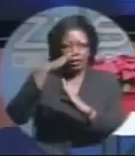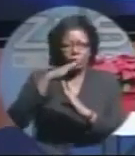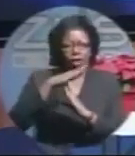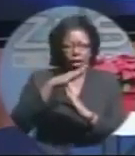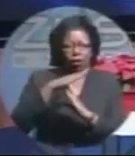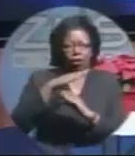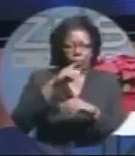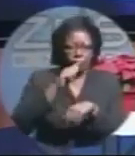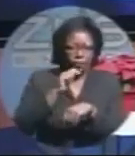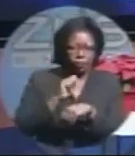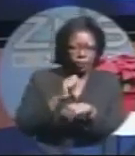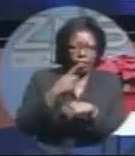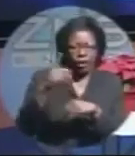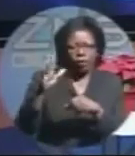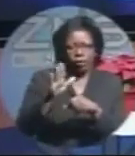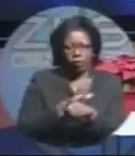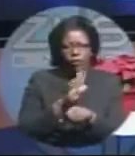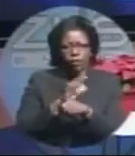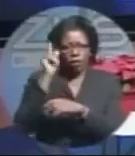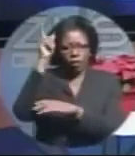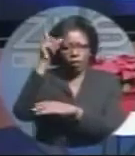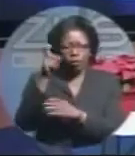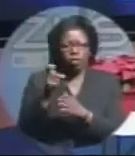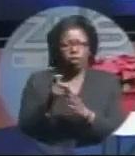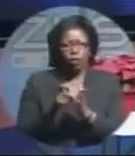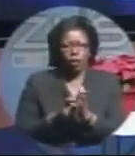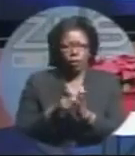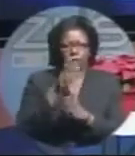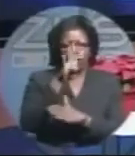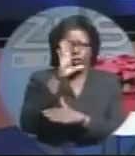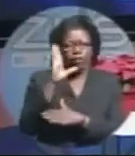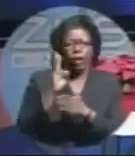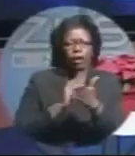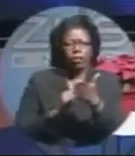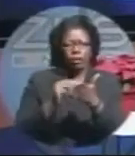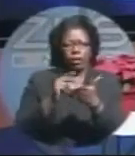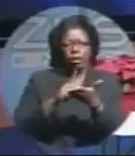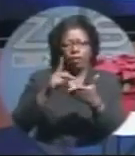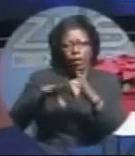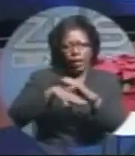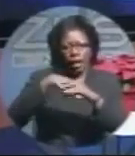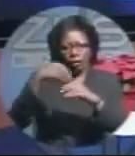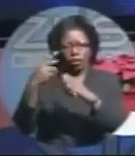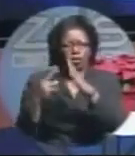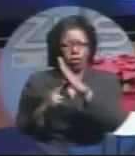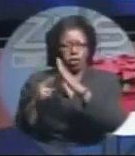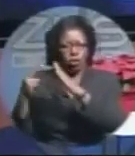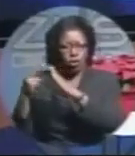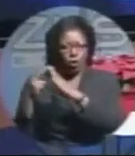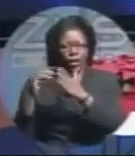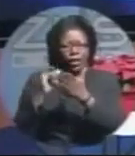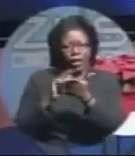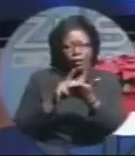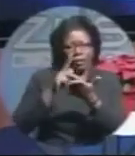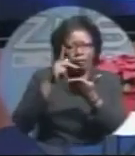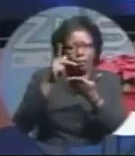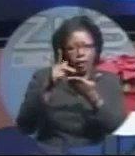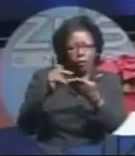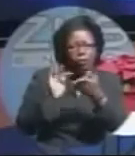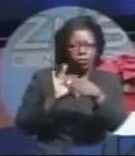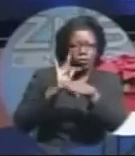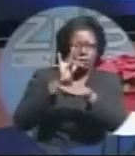And by doing so, it would fulfill the government's requirements for a $45 million payout to the resort, who made the advance payments for the new,